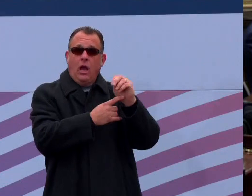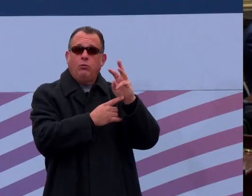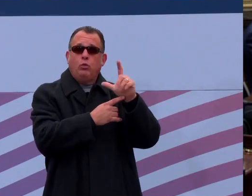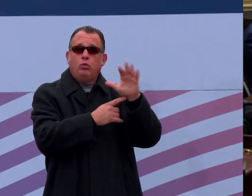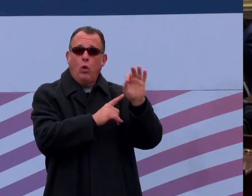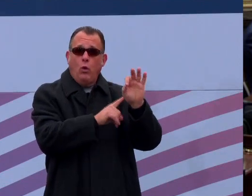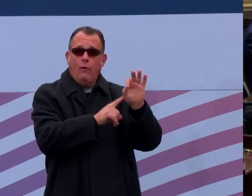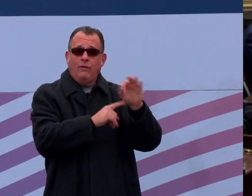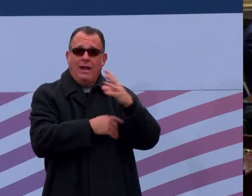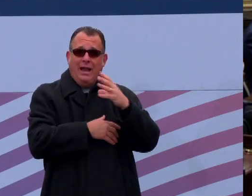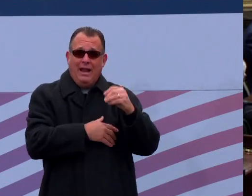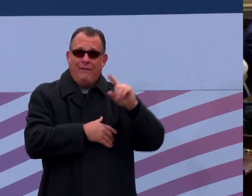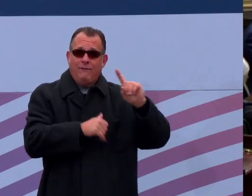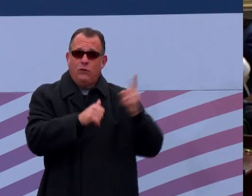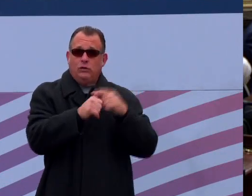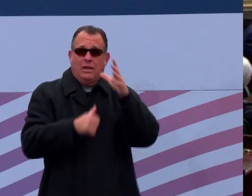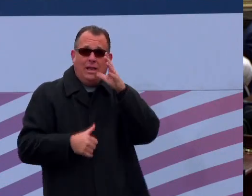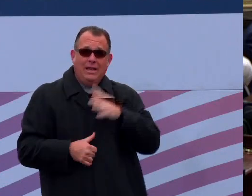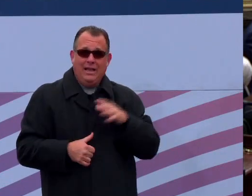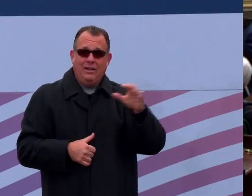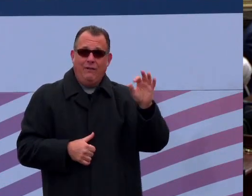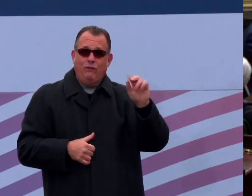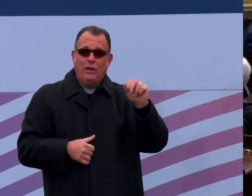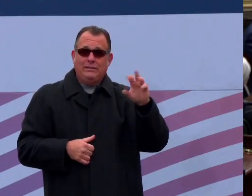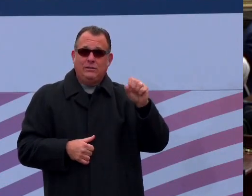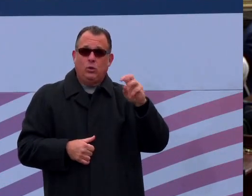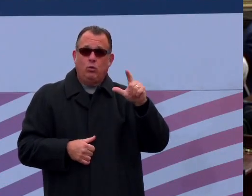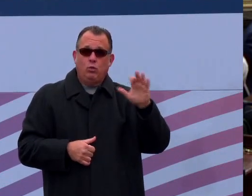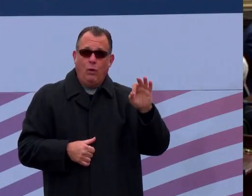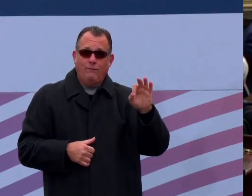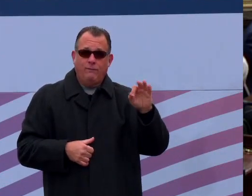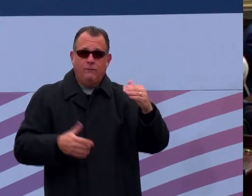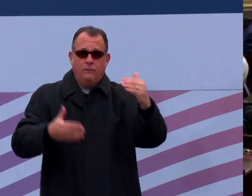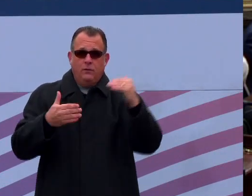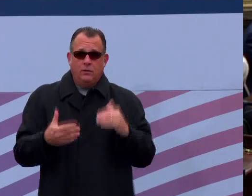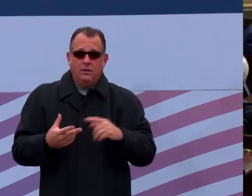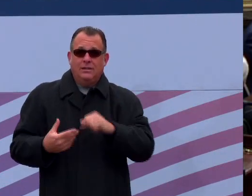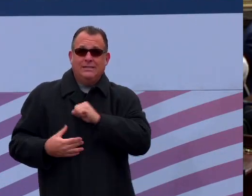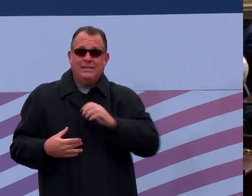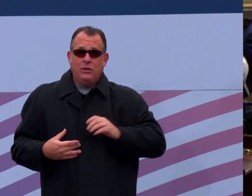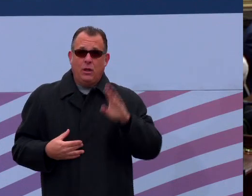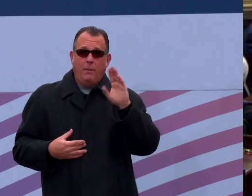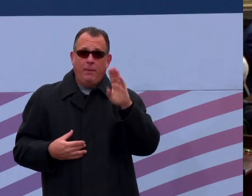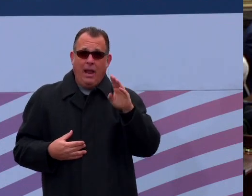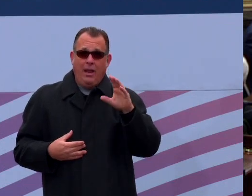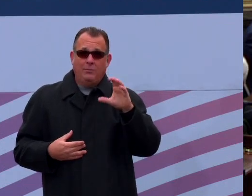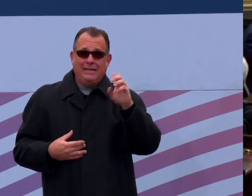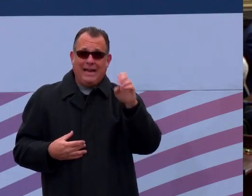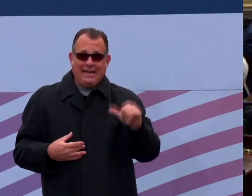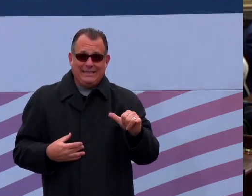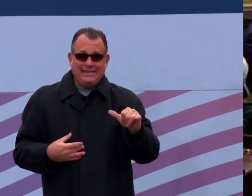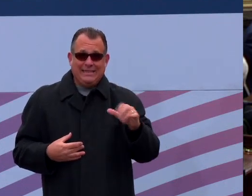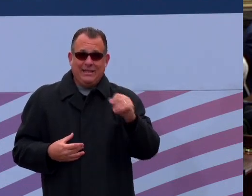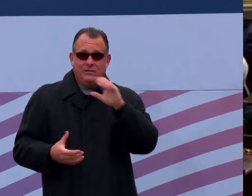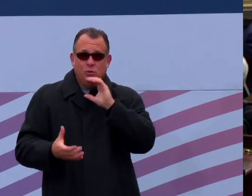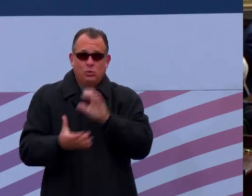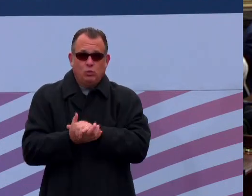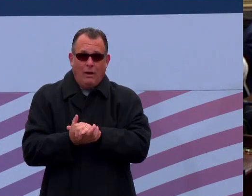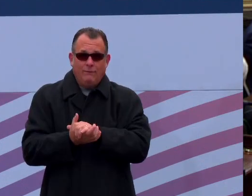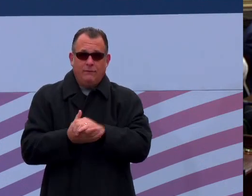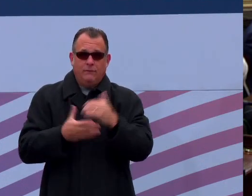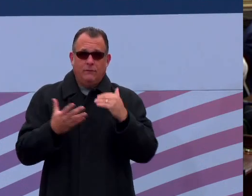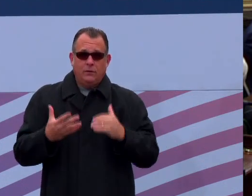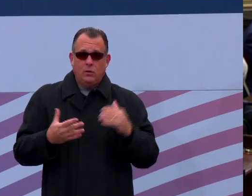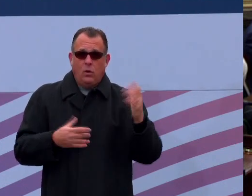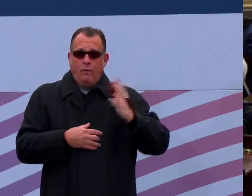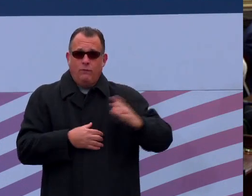Governor, thank you for being with us. United States Senator Bob Casey and his wife Therese. United States Senator and our former Lieutenant Governor for this chamber